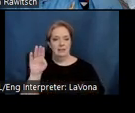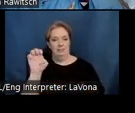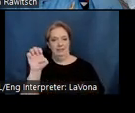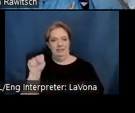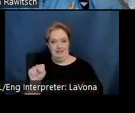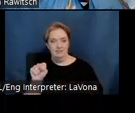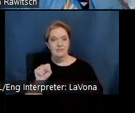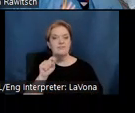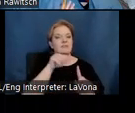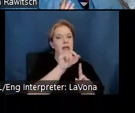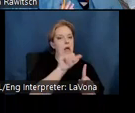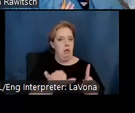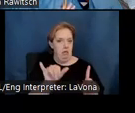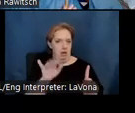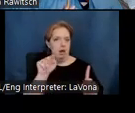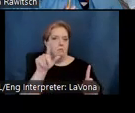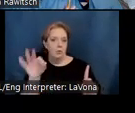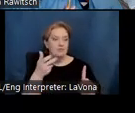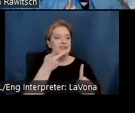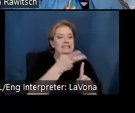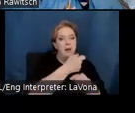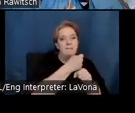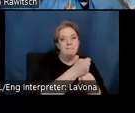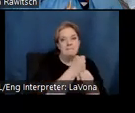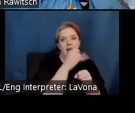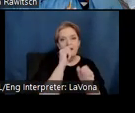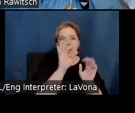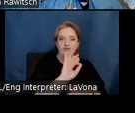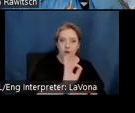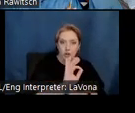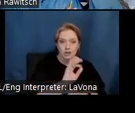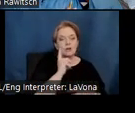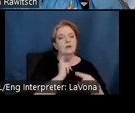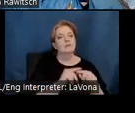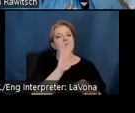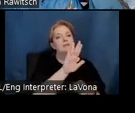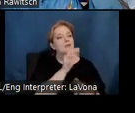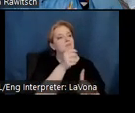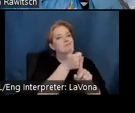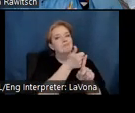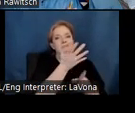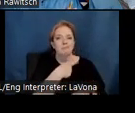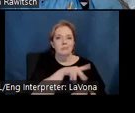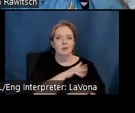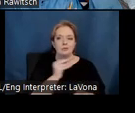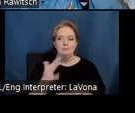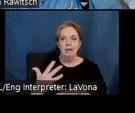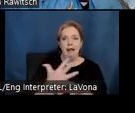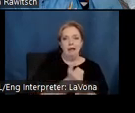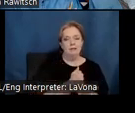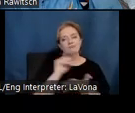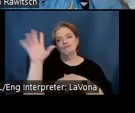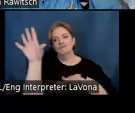includes current furniture of the couple's design displayed alongside personally collected and dare I say curated